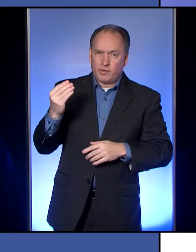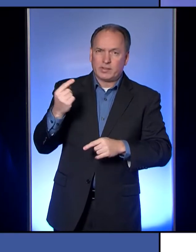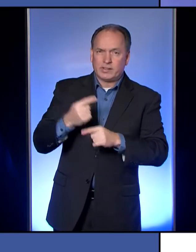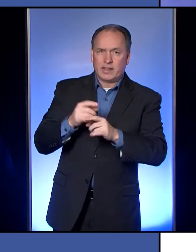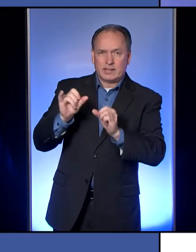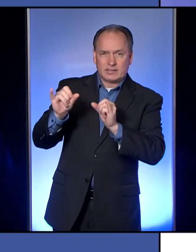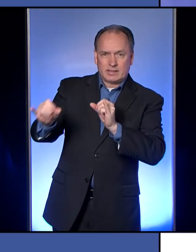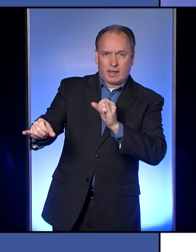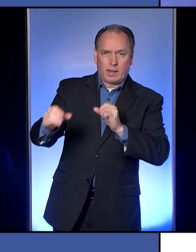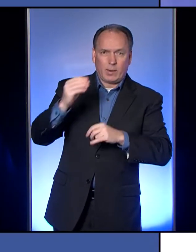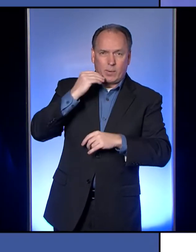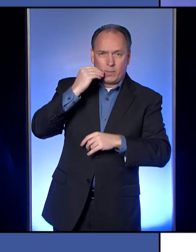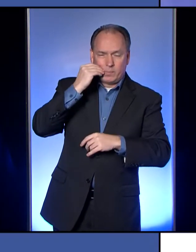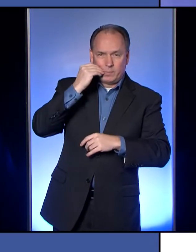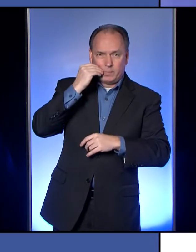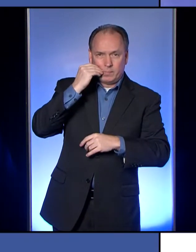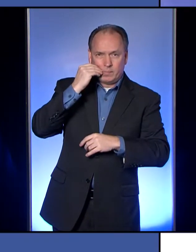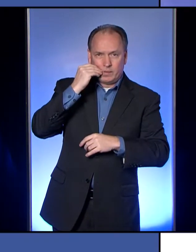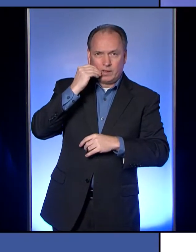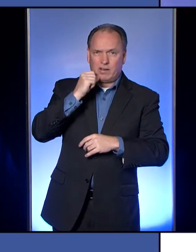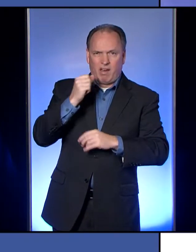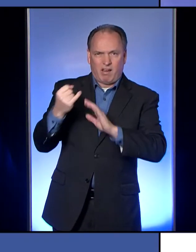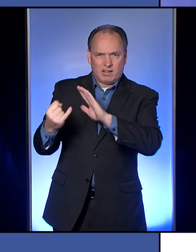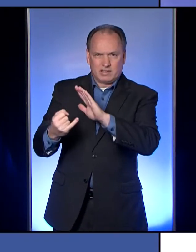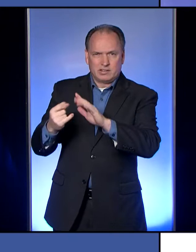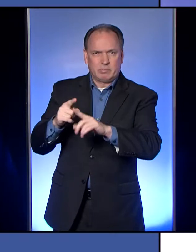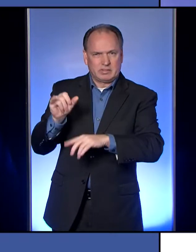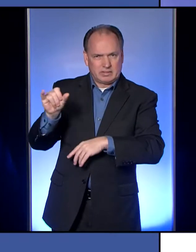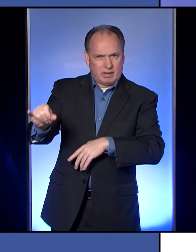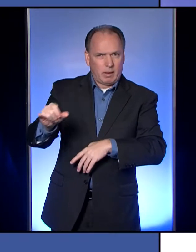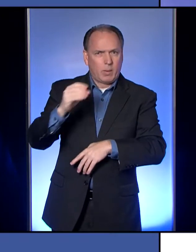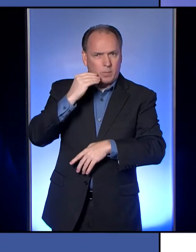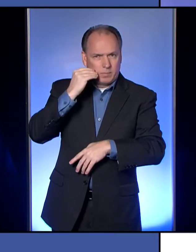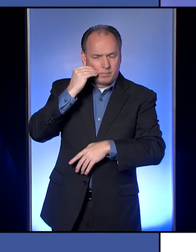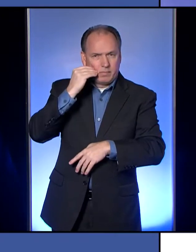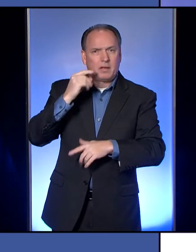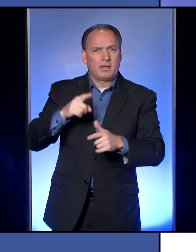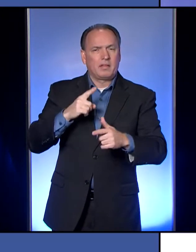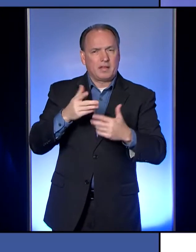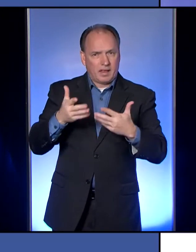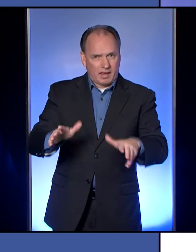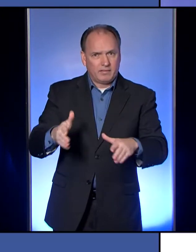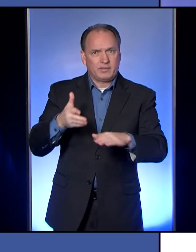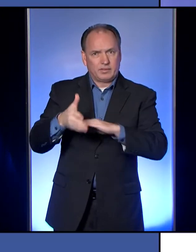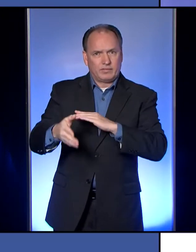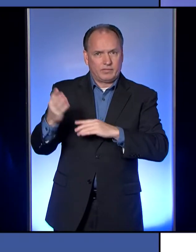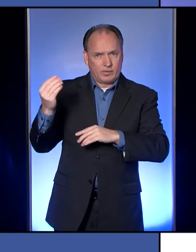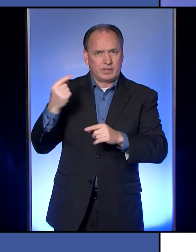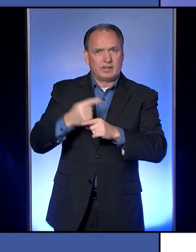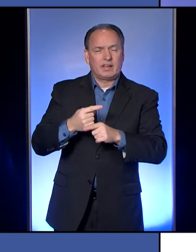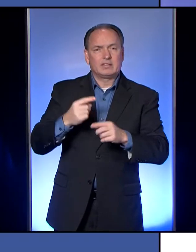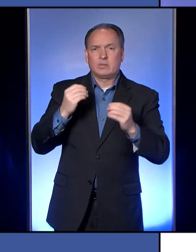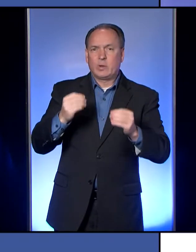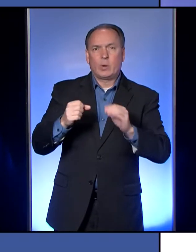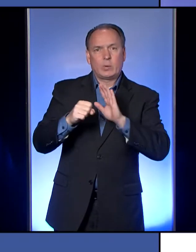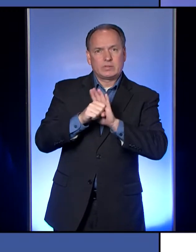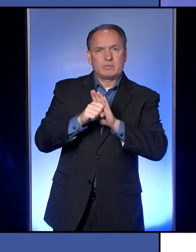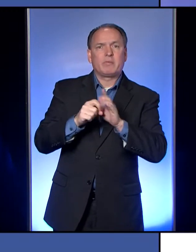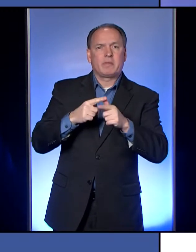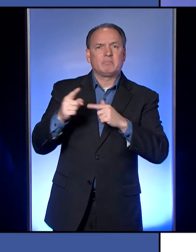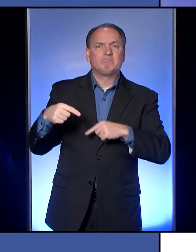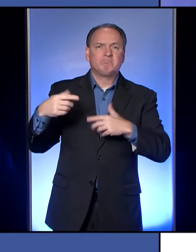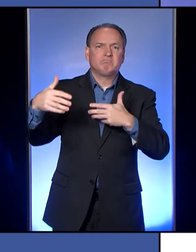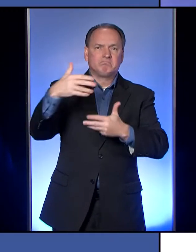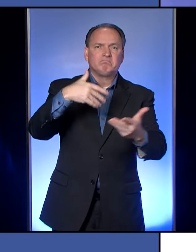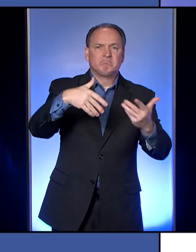any symptoms after those 14 days, then you can go and again join society as we all are. But